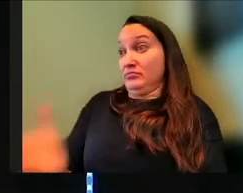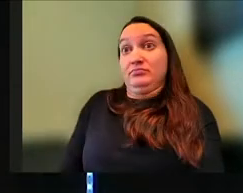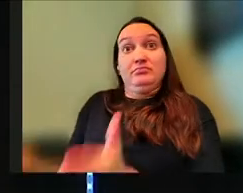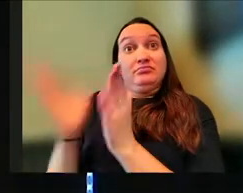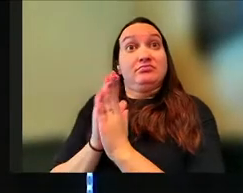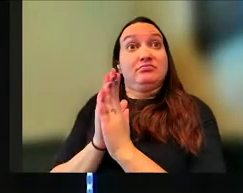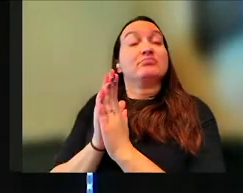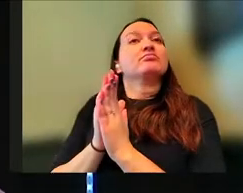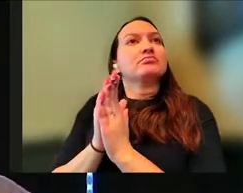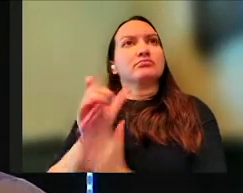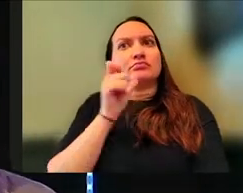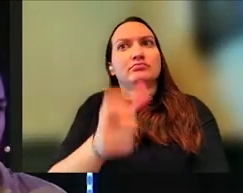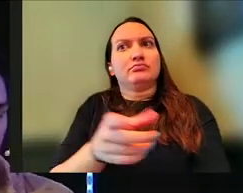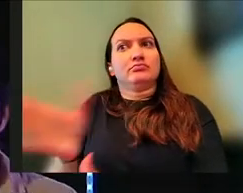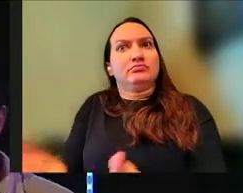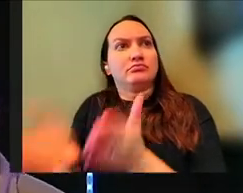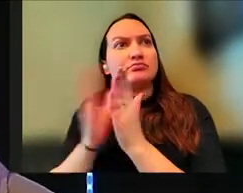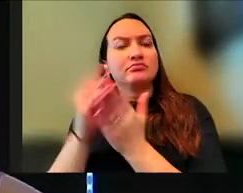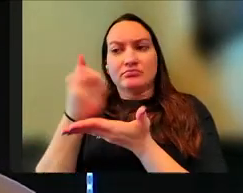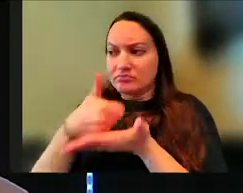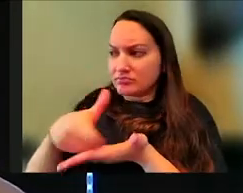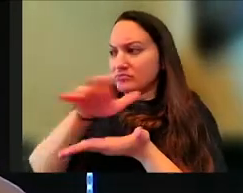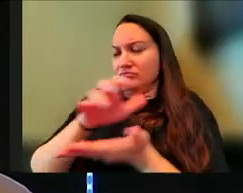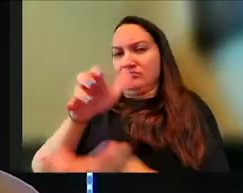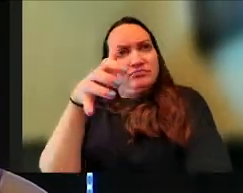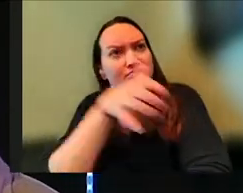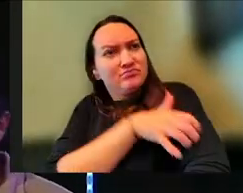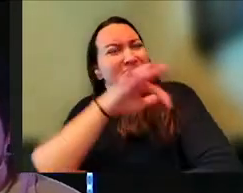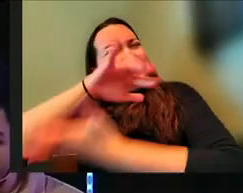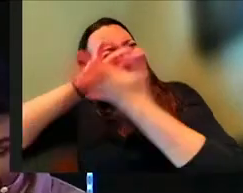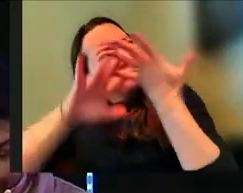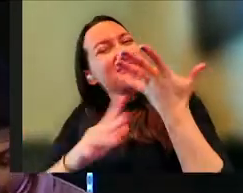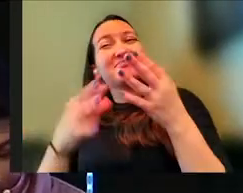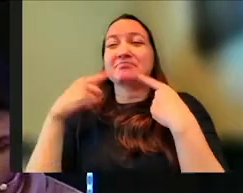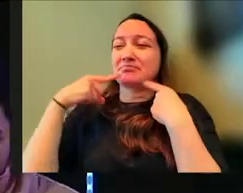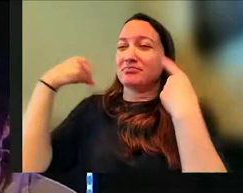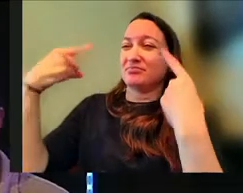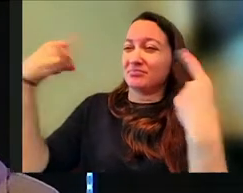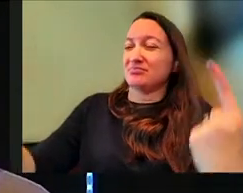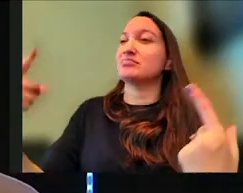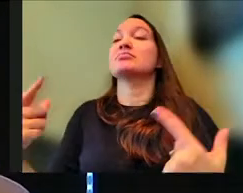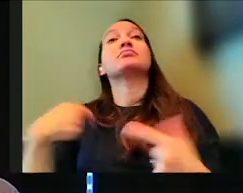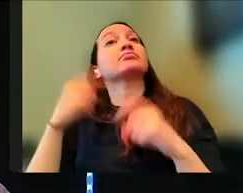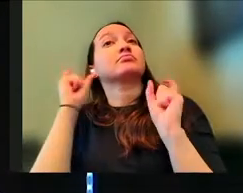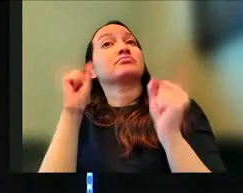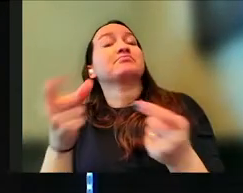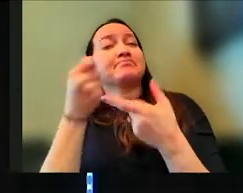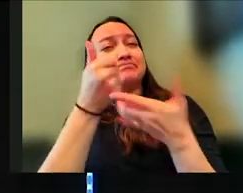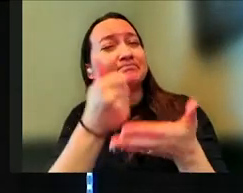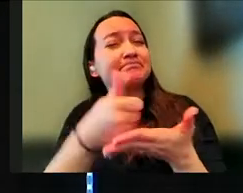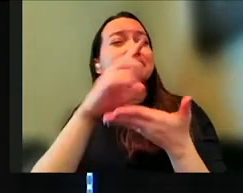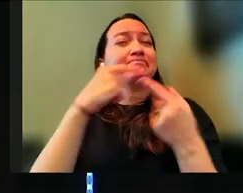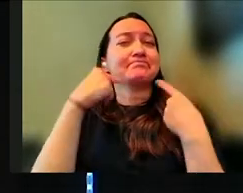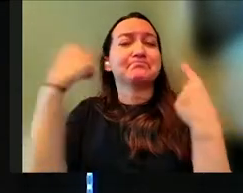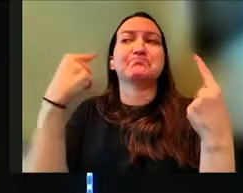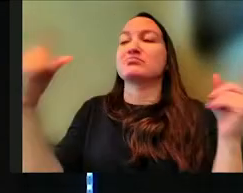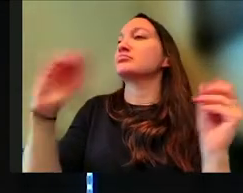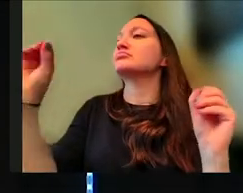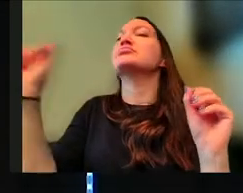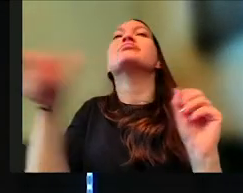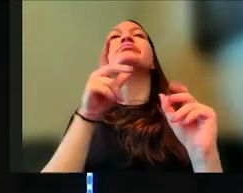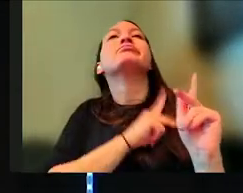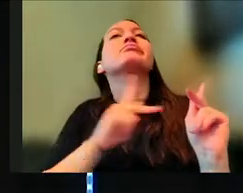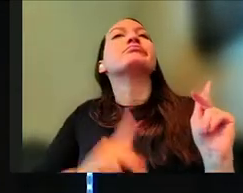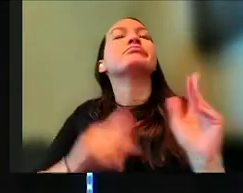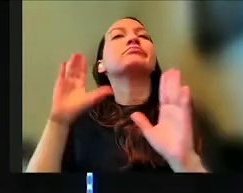Solomon. You didn't ask for the riches, for the wealth, for the power, for all these things, the fame. I'm going to give you the riches and the fame. No other king in all the world will